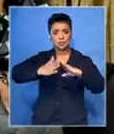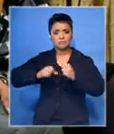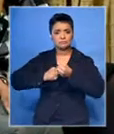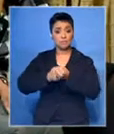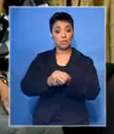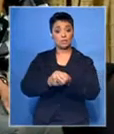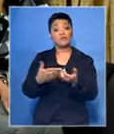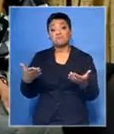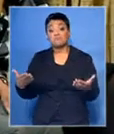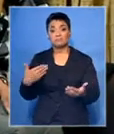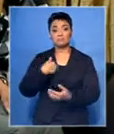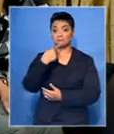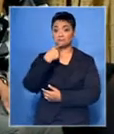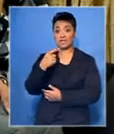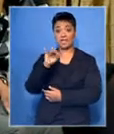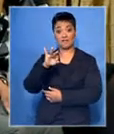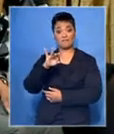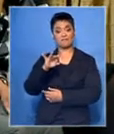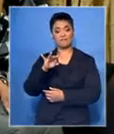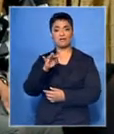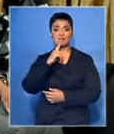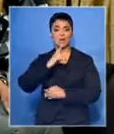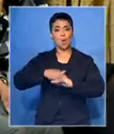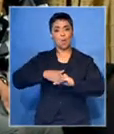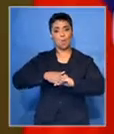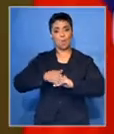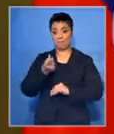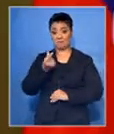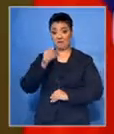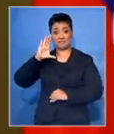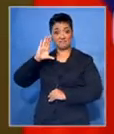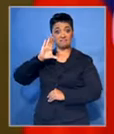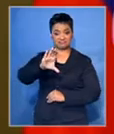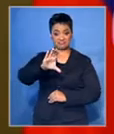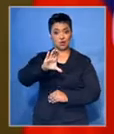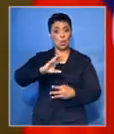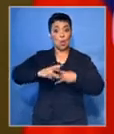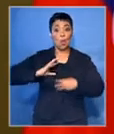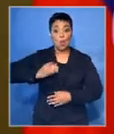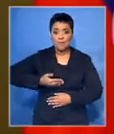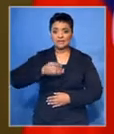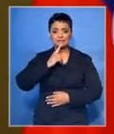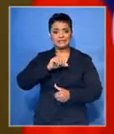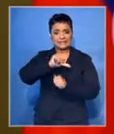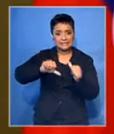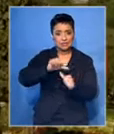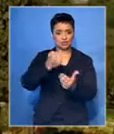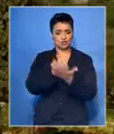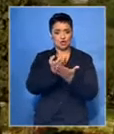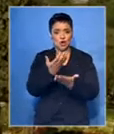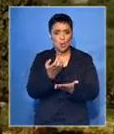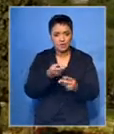I would say to invest in women. When I say investing, I mean socially, economically, and politically.